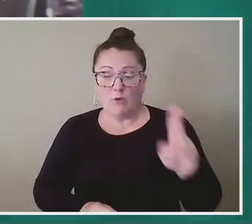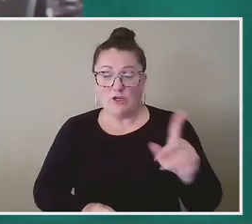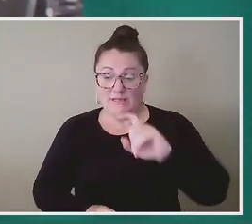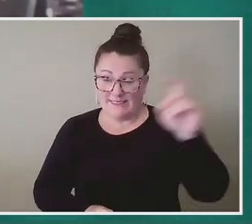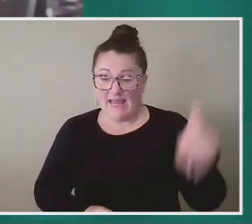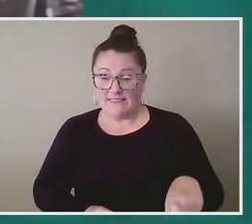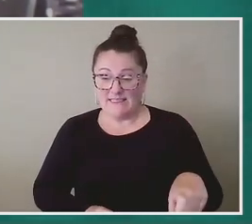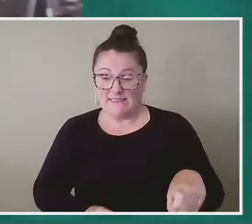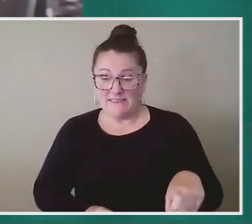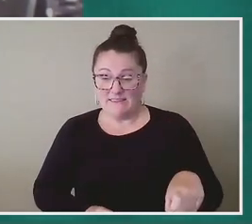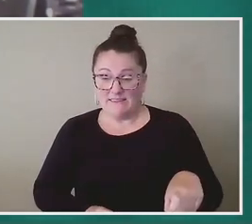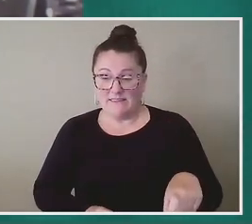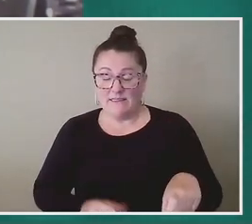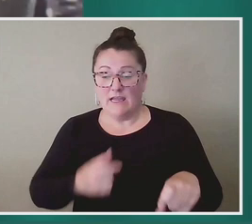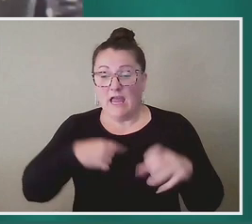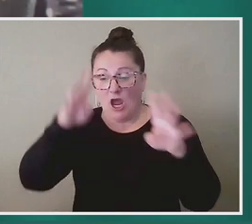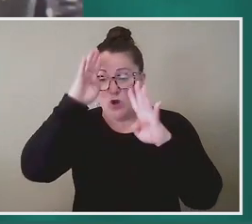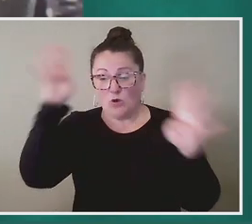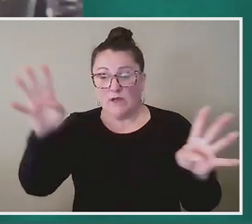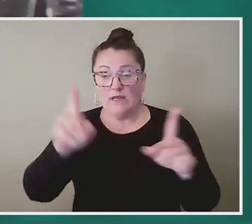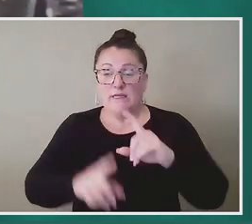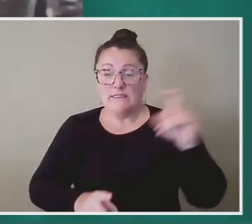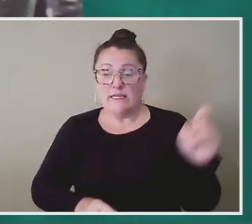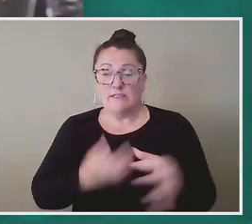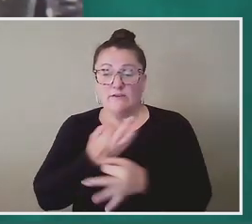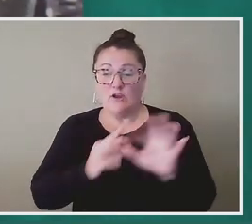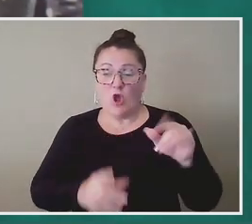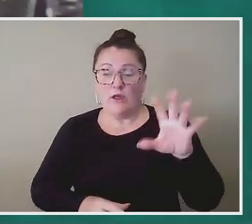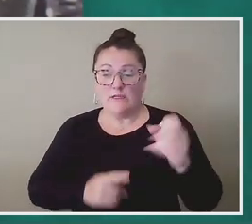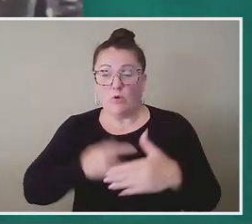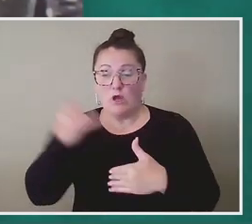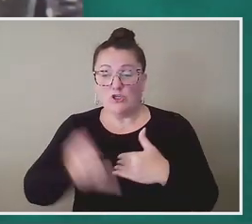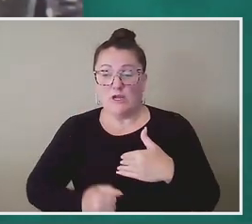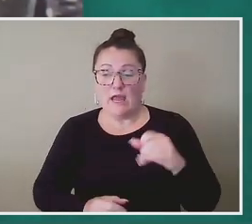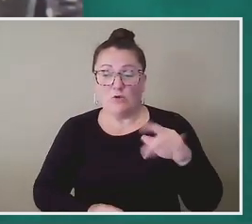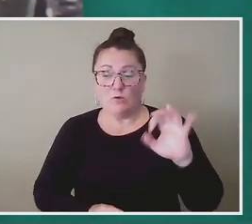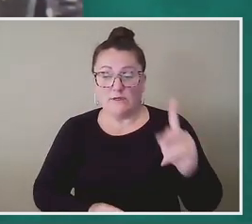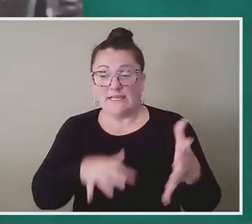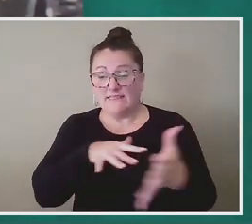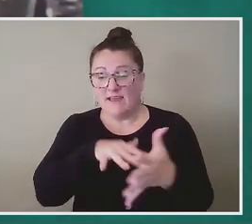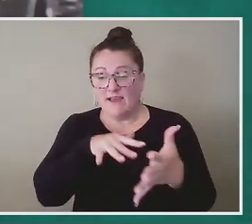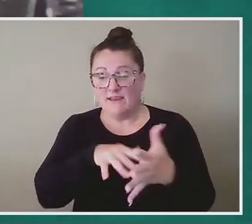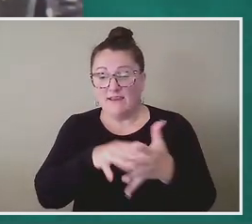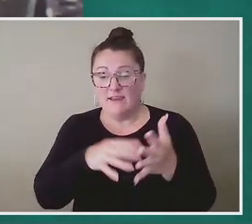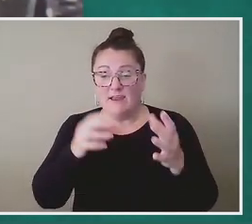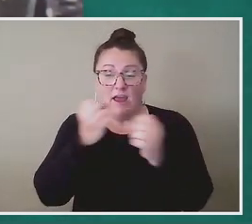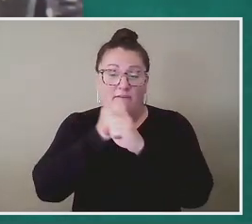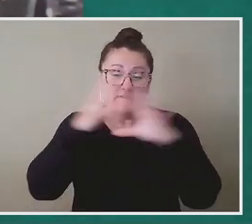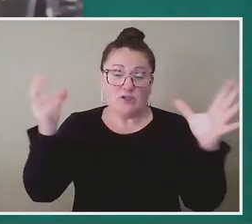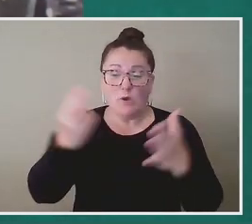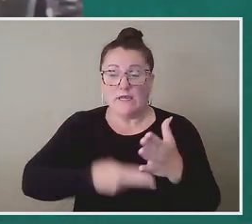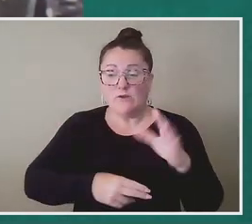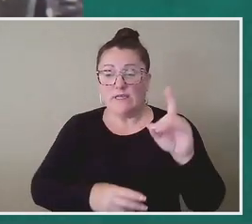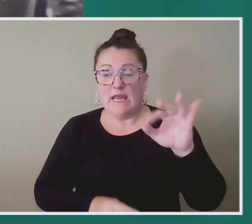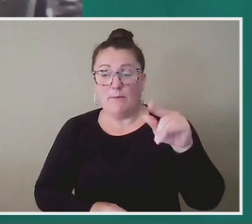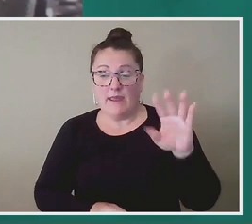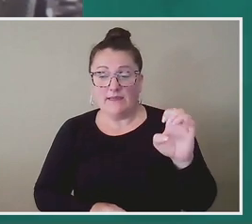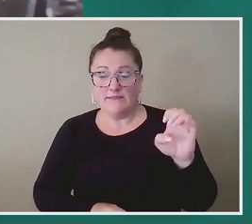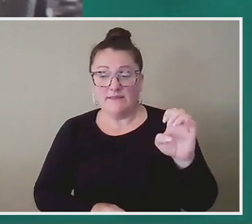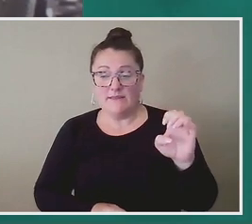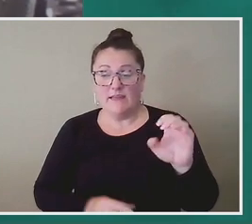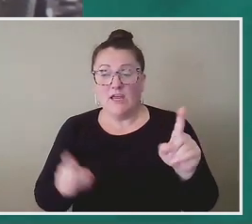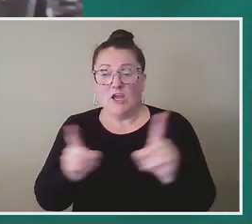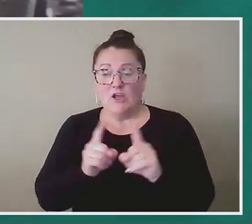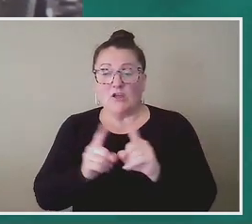I'm creator of the Texas Freedom Colonies Project Atlas and study, a visual history database, and map filled with descendants'